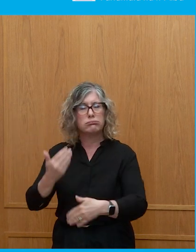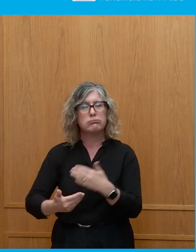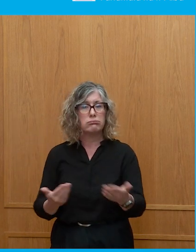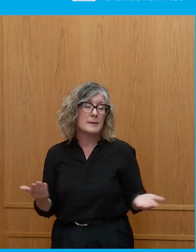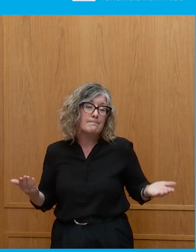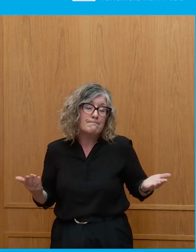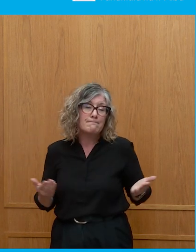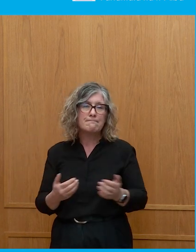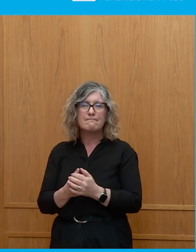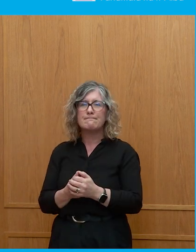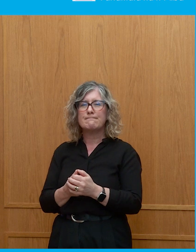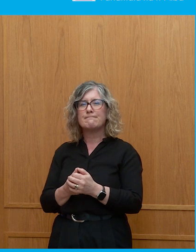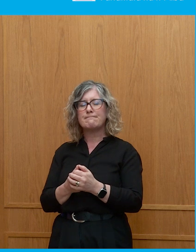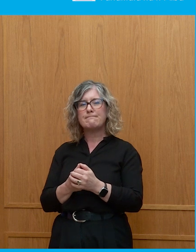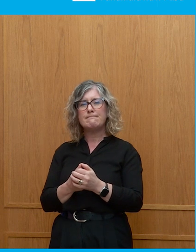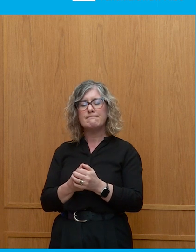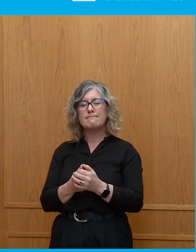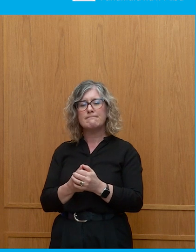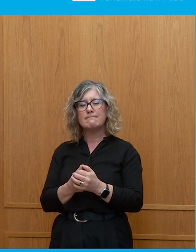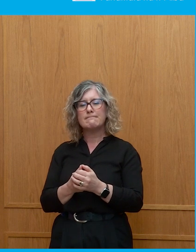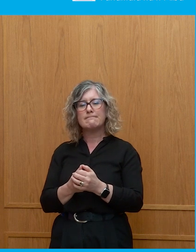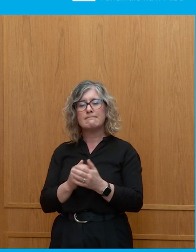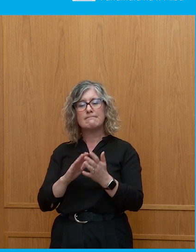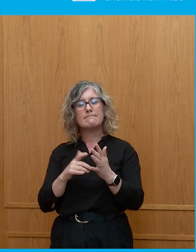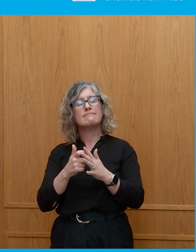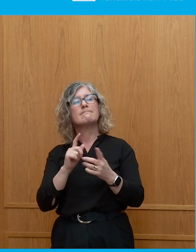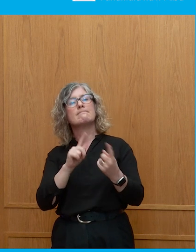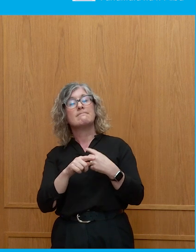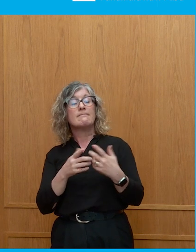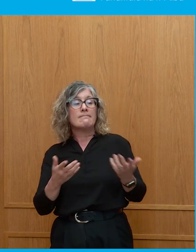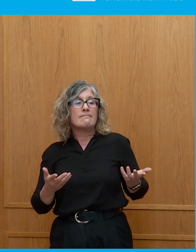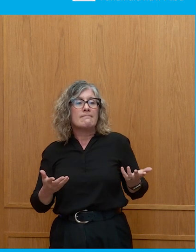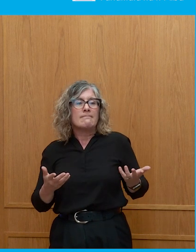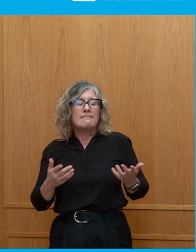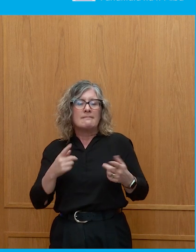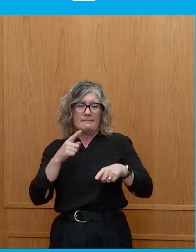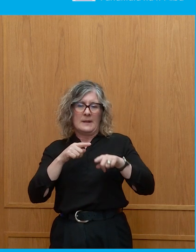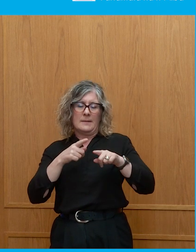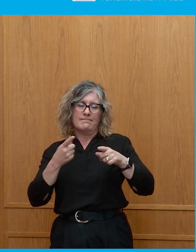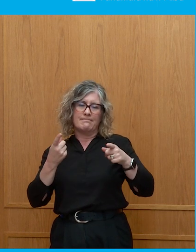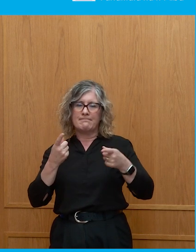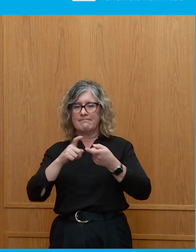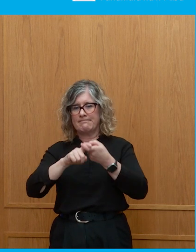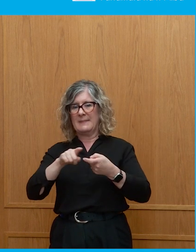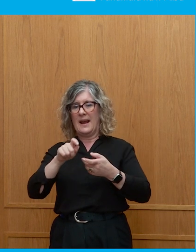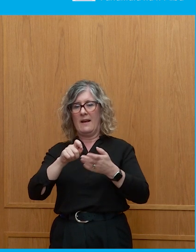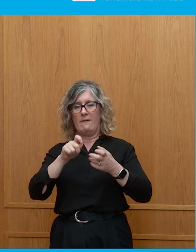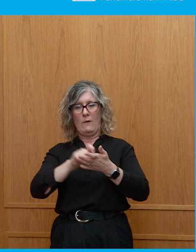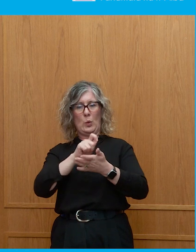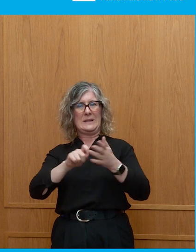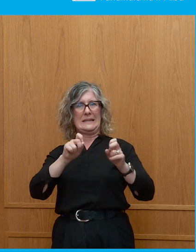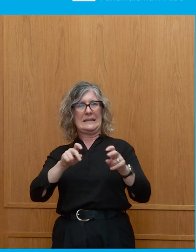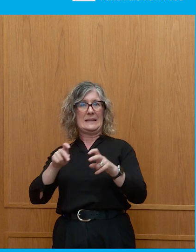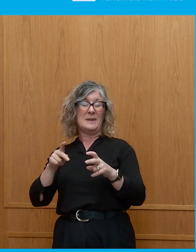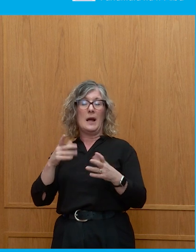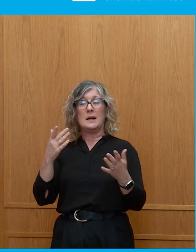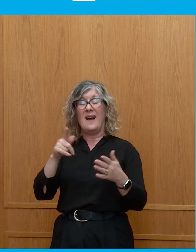Yeah, I I think I agree briefly. mean, yeah, much more attracted to changing voting systems and there are also kind of practical things here, right? It's